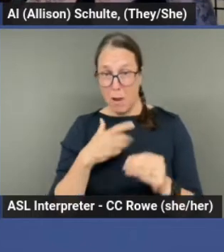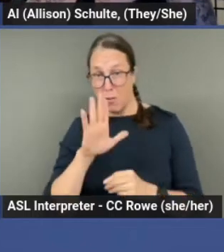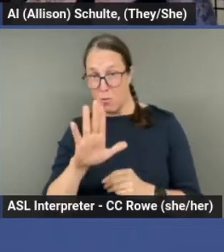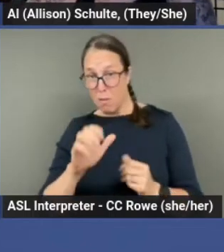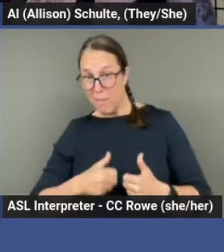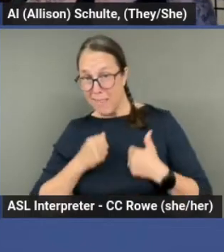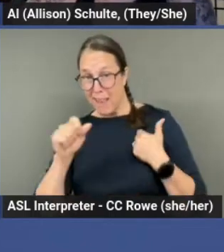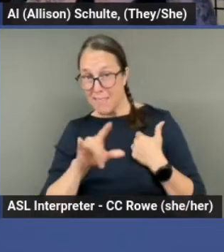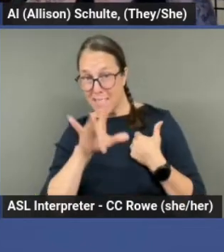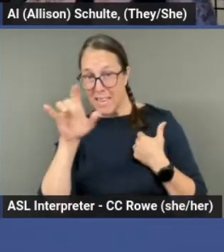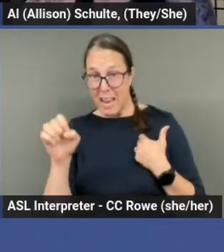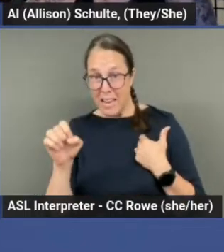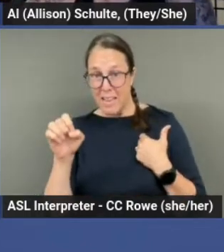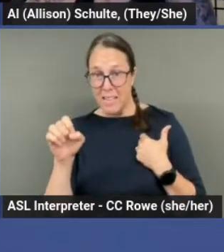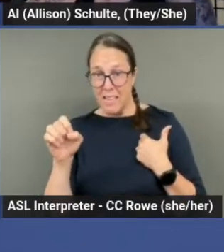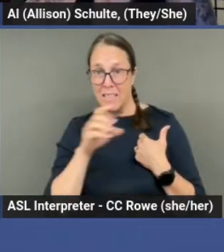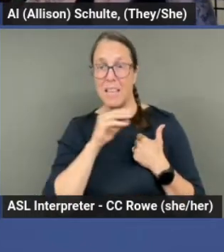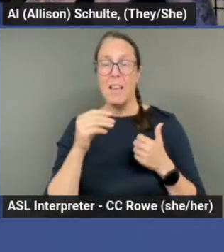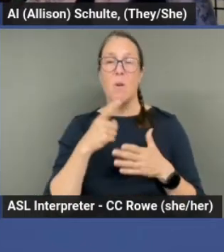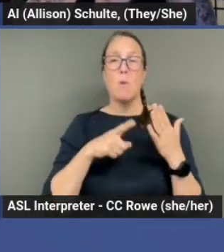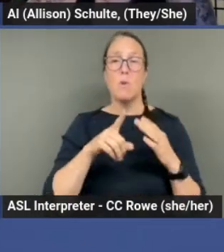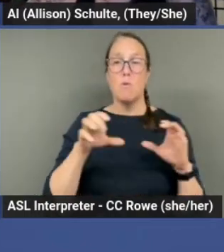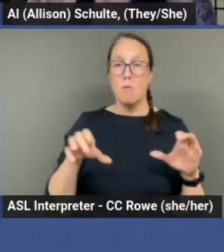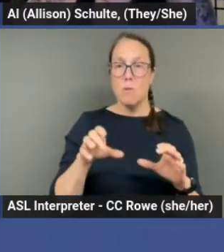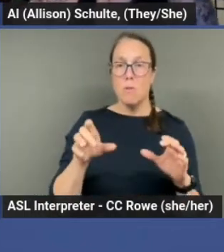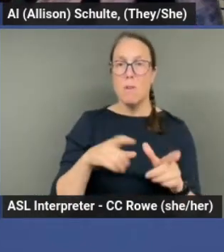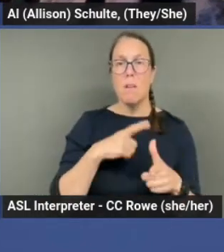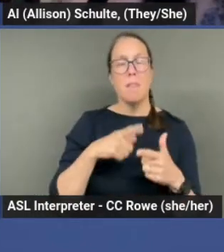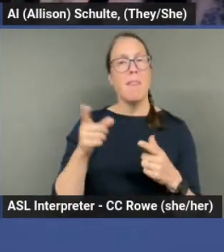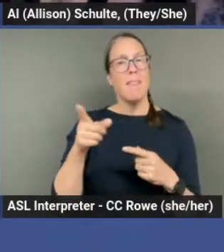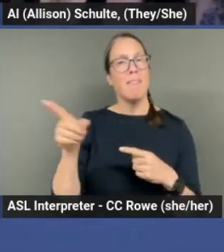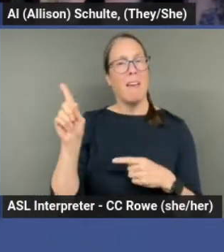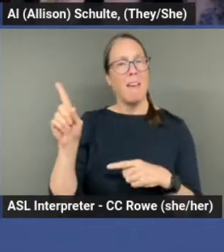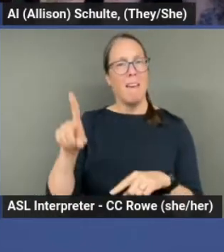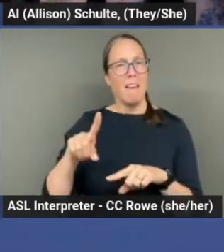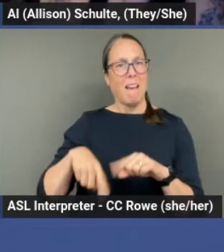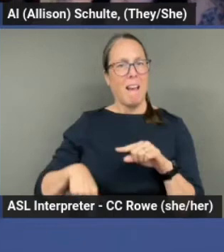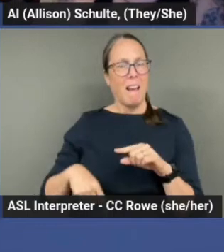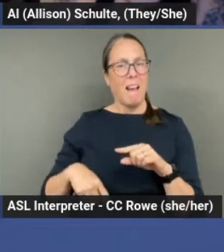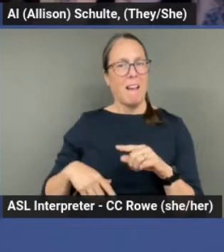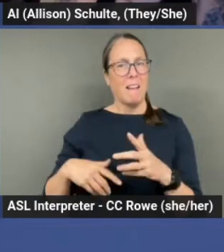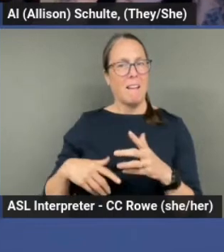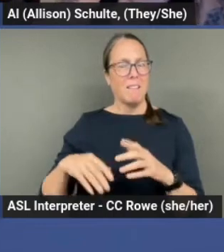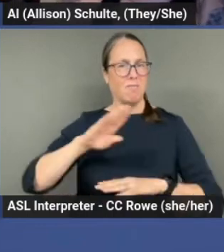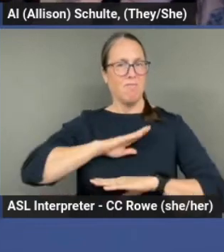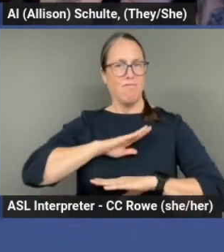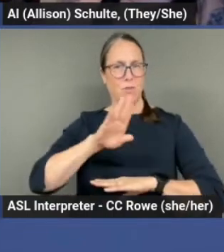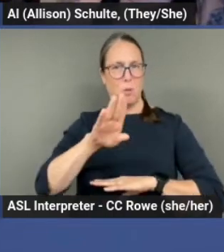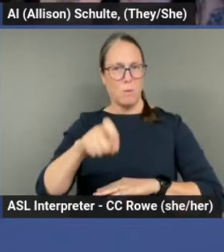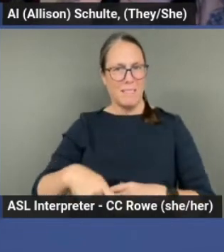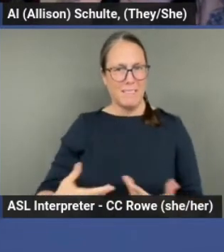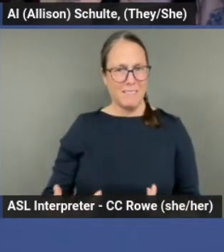lifestyle and practices, um, they really can't, um, meet your needs.